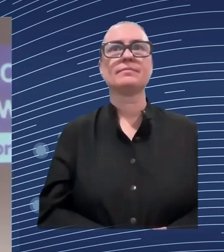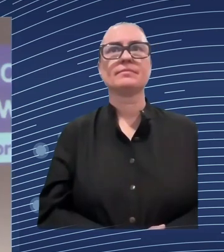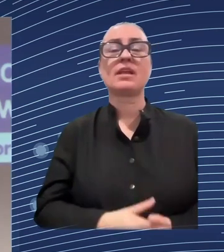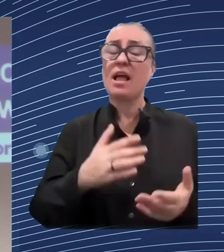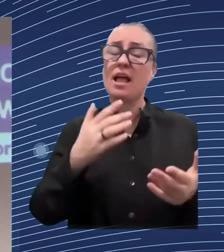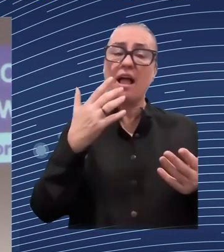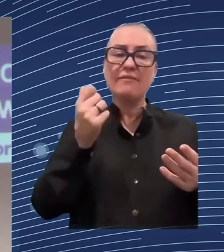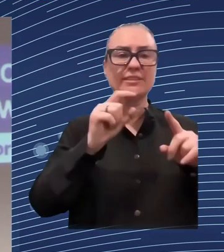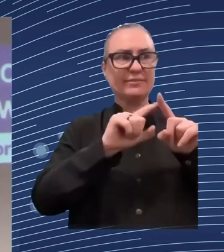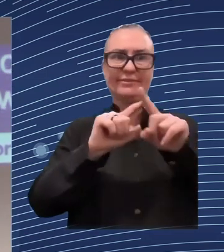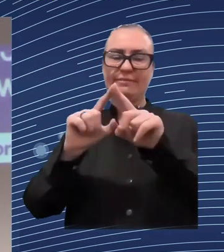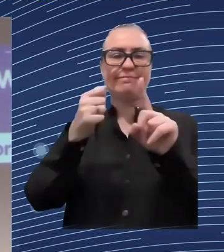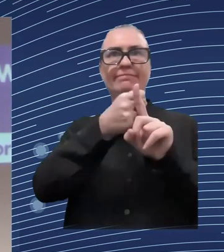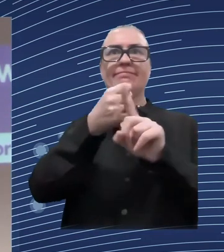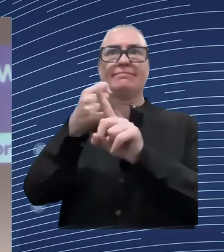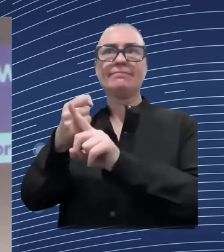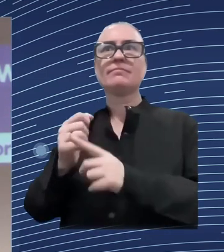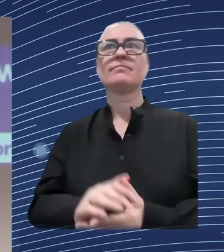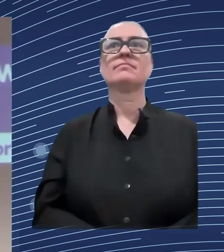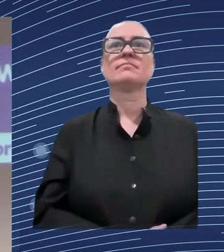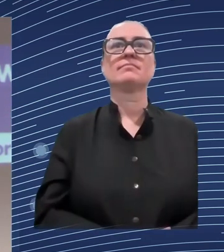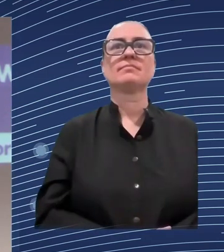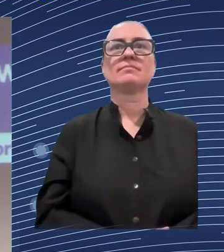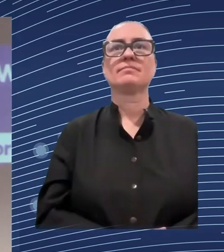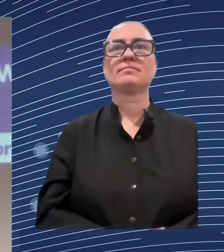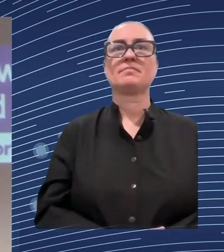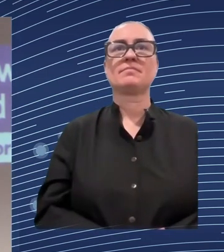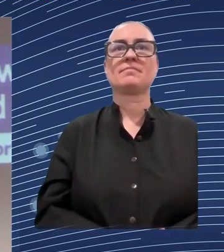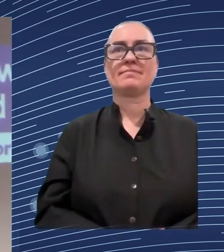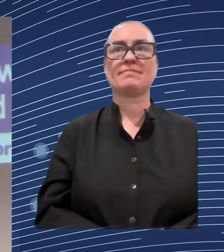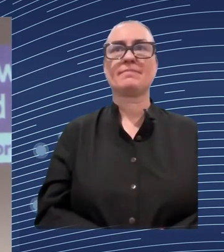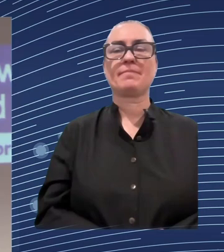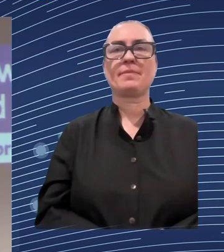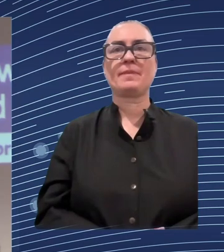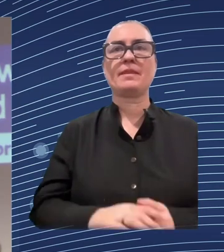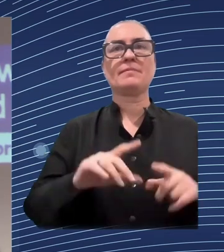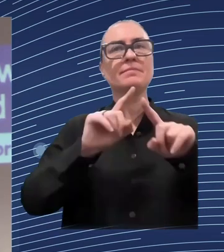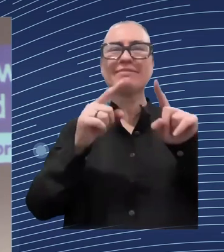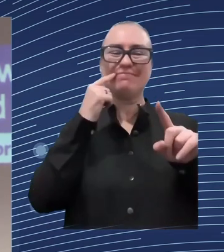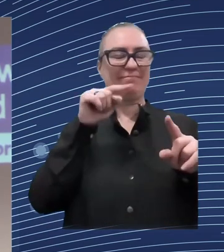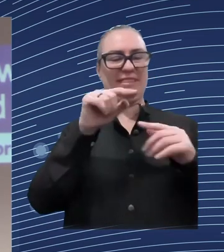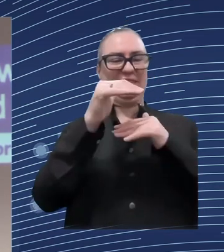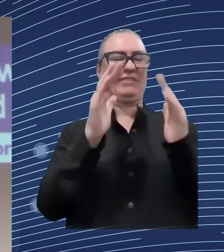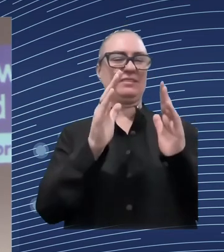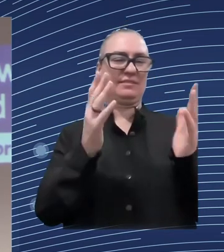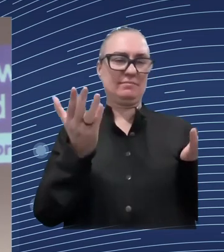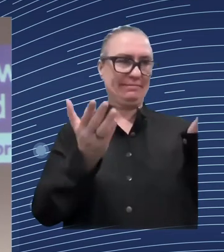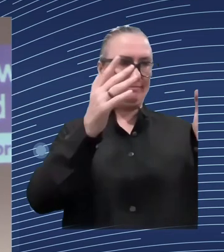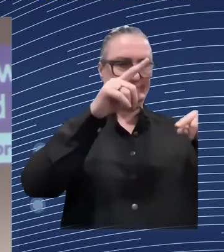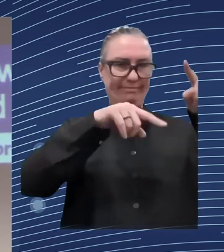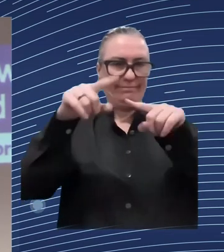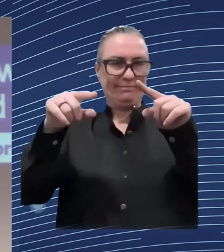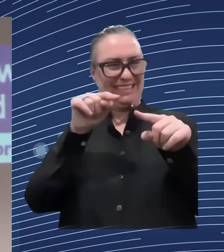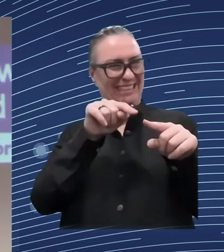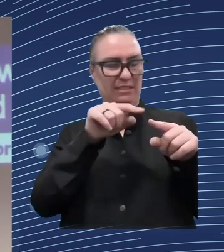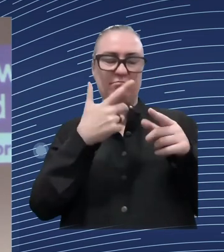Maybe I start with this. This is indeed one of the kinds of quite surprising results that we got. I mean, as I